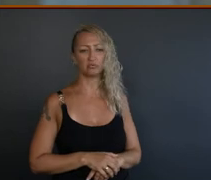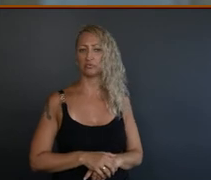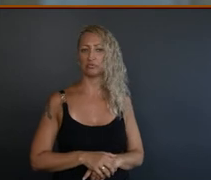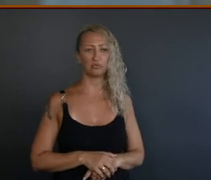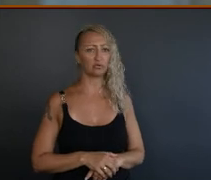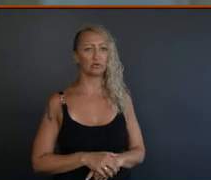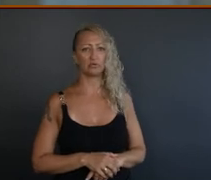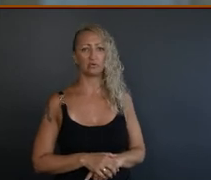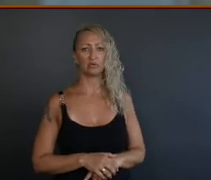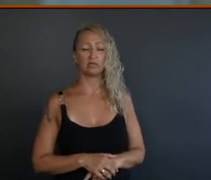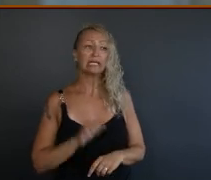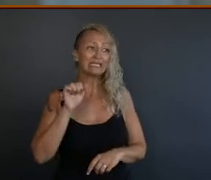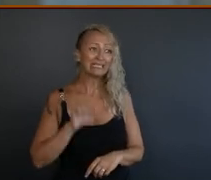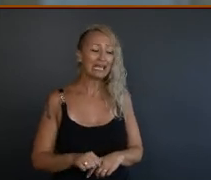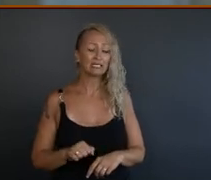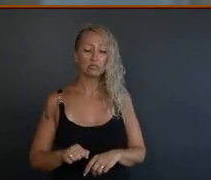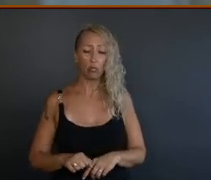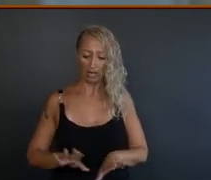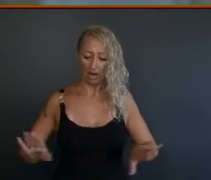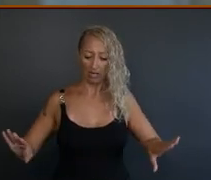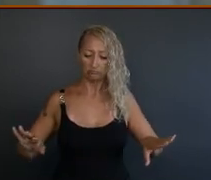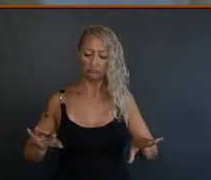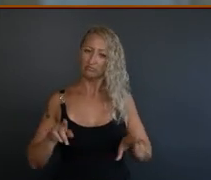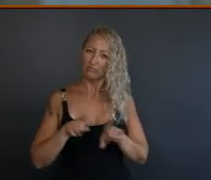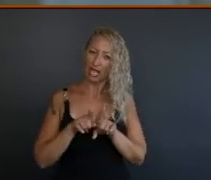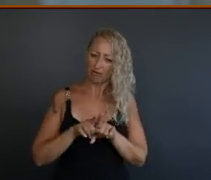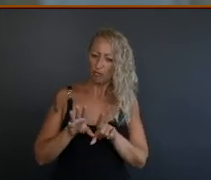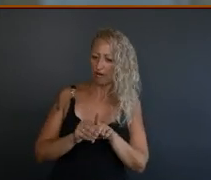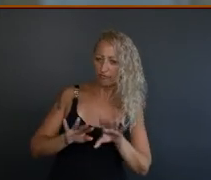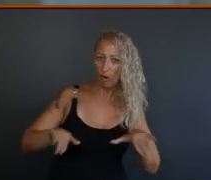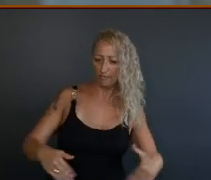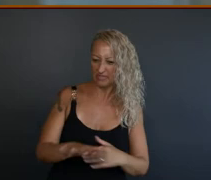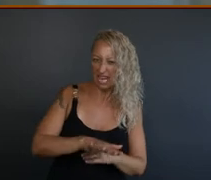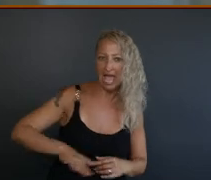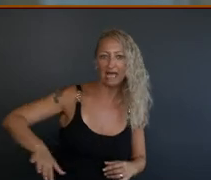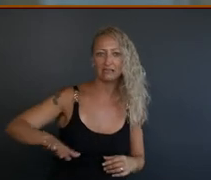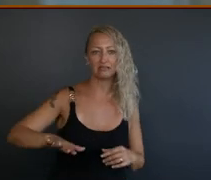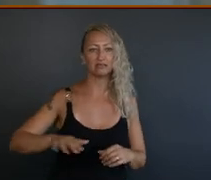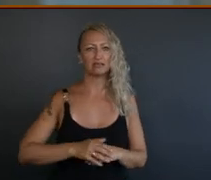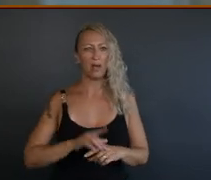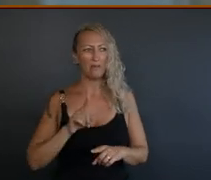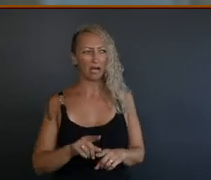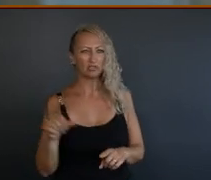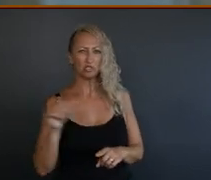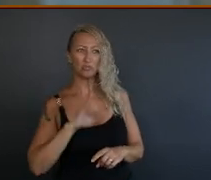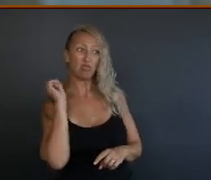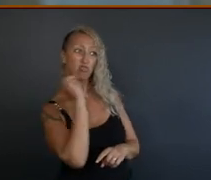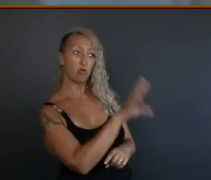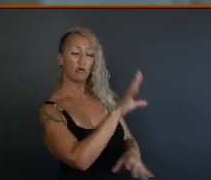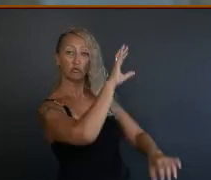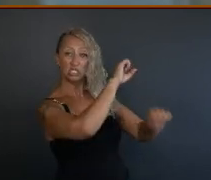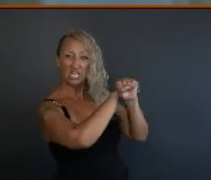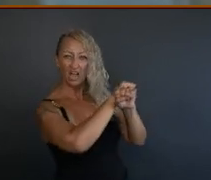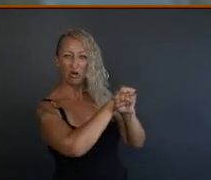originally, we are animals, we come from the land, but we shouldn't be treated like that. No animal should be locked up and incarcerated like that. And that